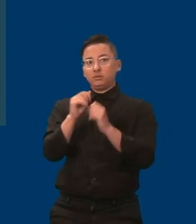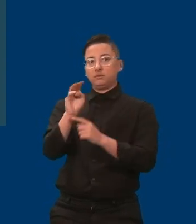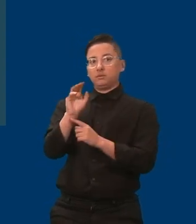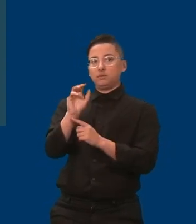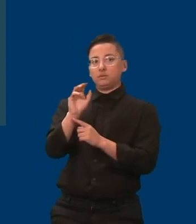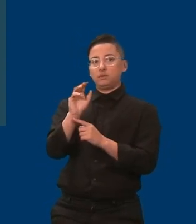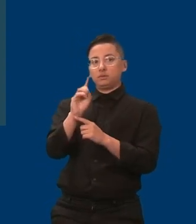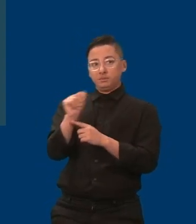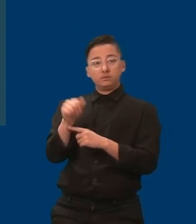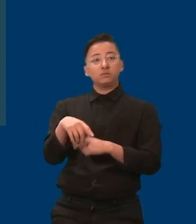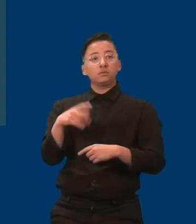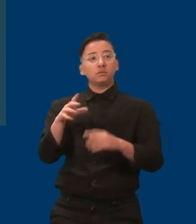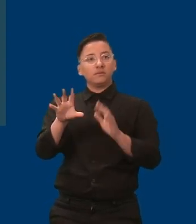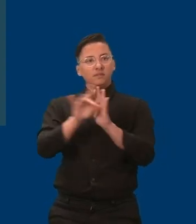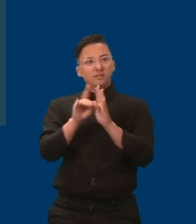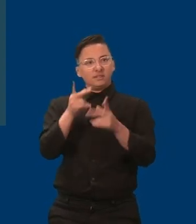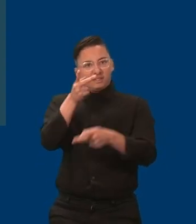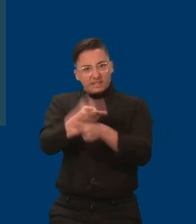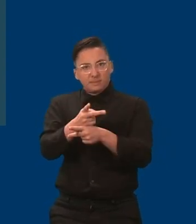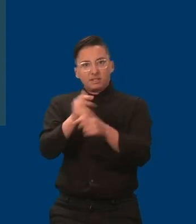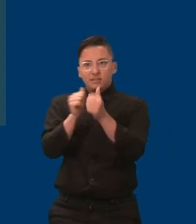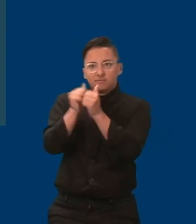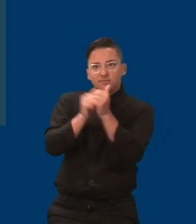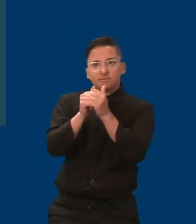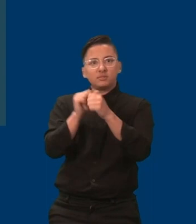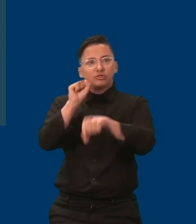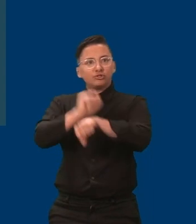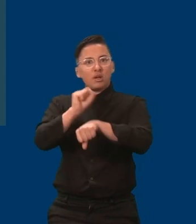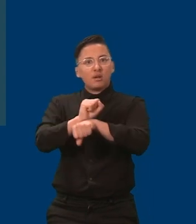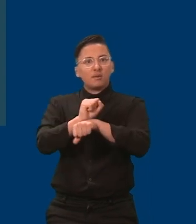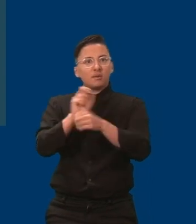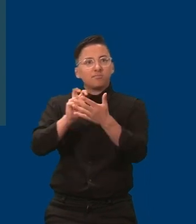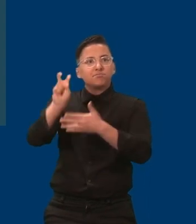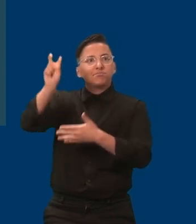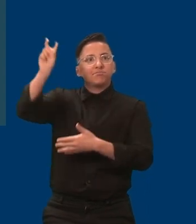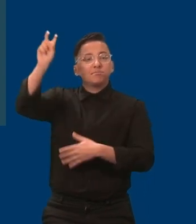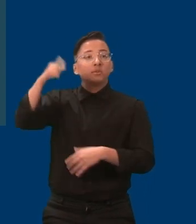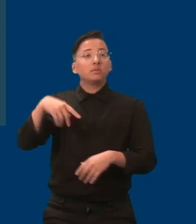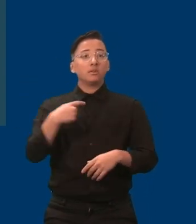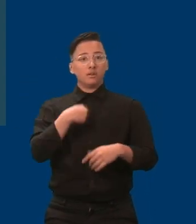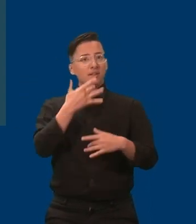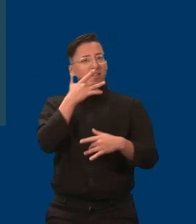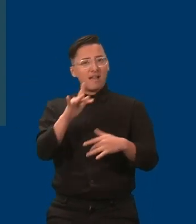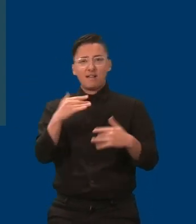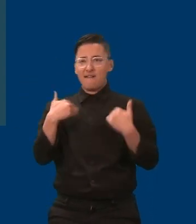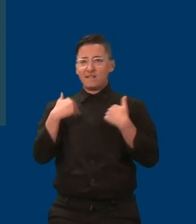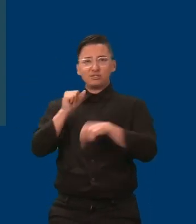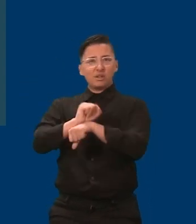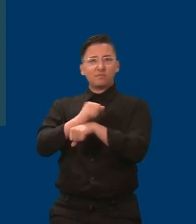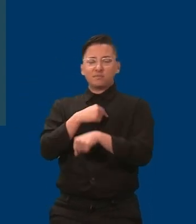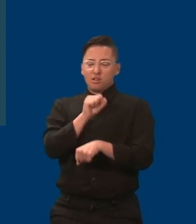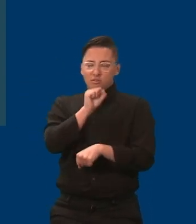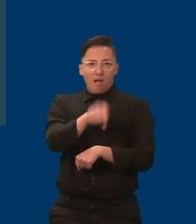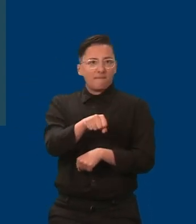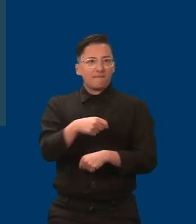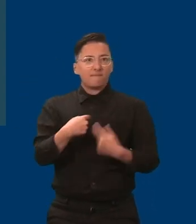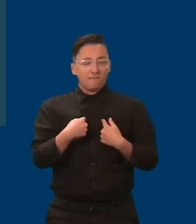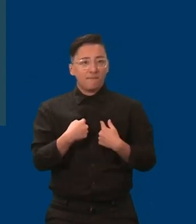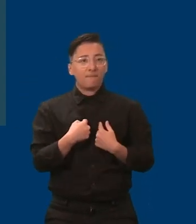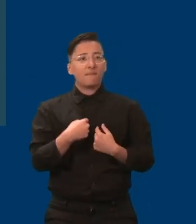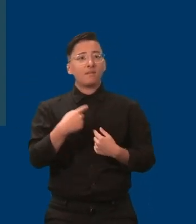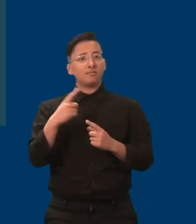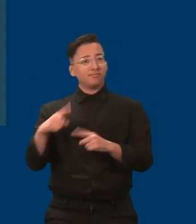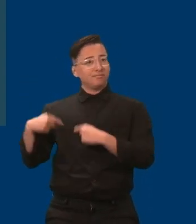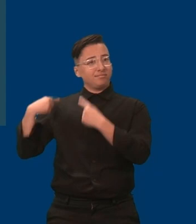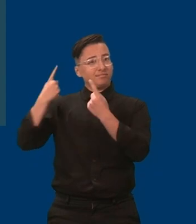employment. While I'm fortunate enough to be employed in a position I love, this has not always been the case. I've